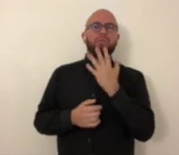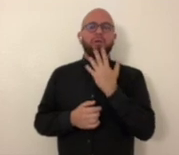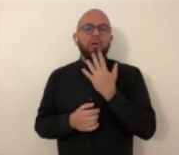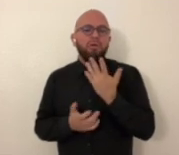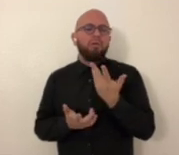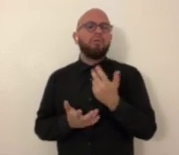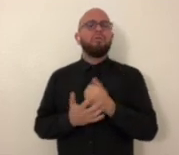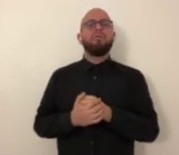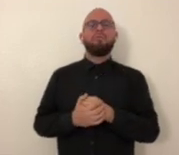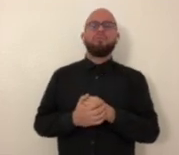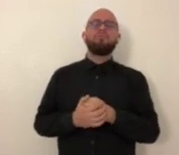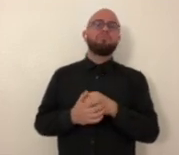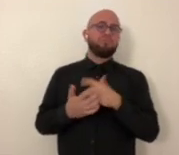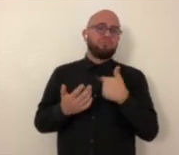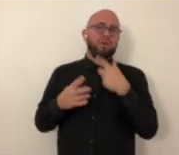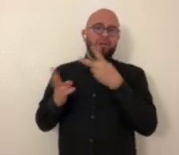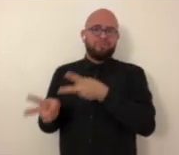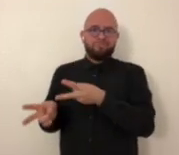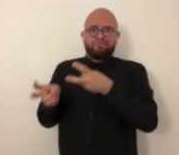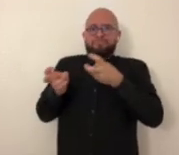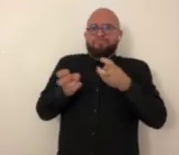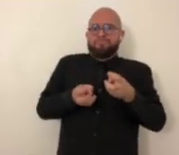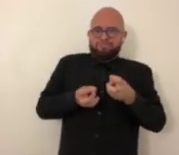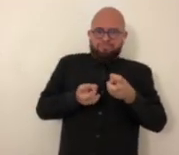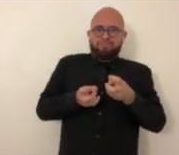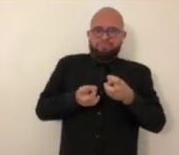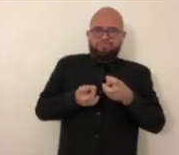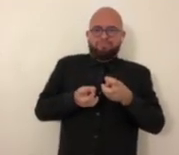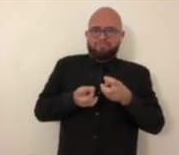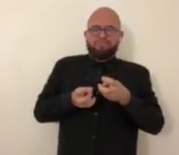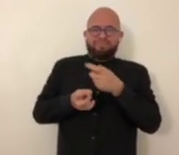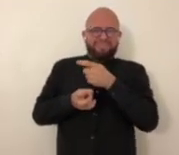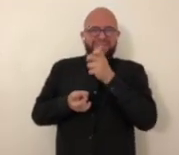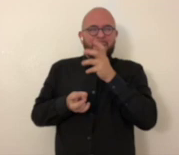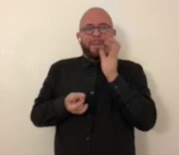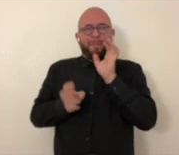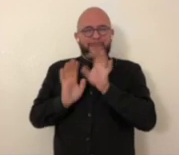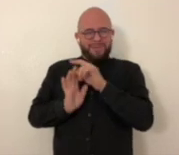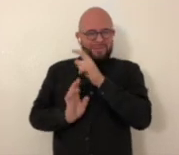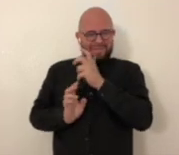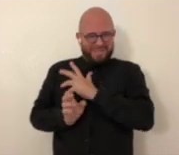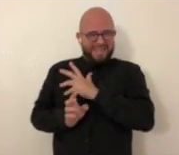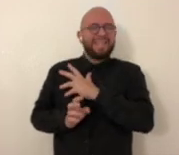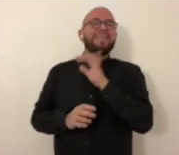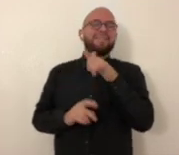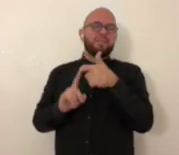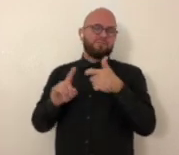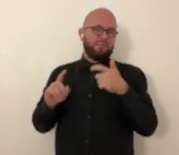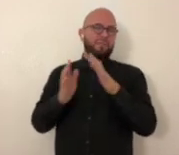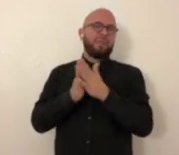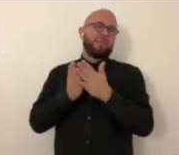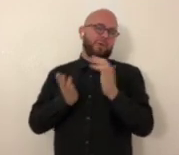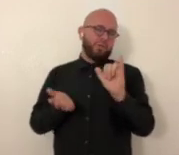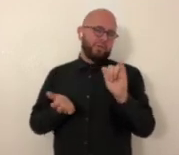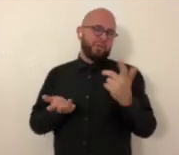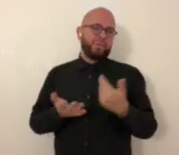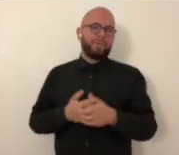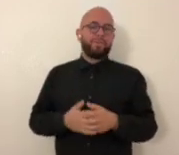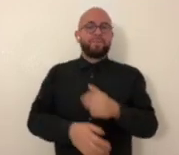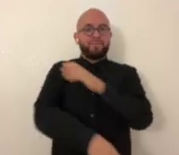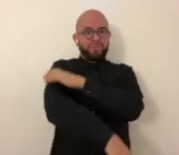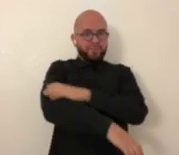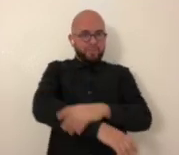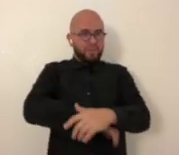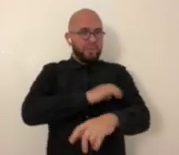there's gray images but i love the cover and the colors um and then it pulled out the